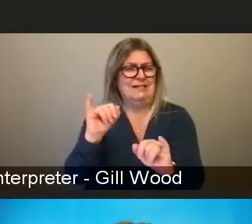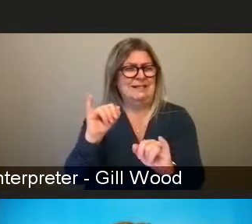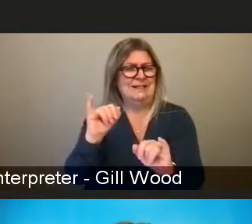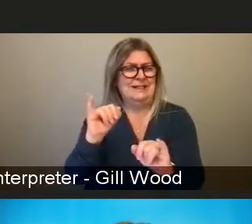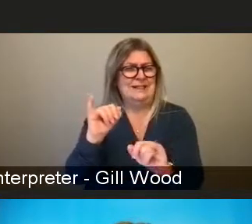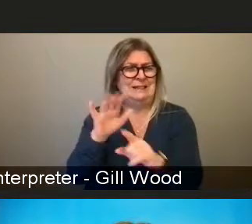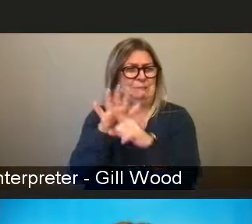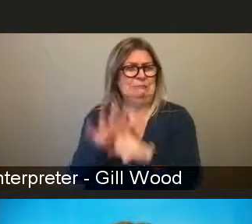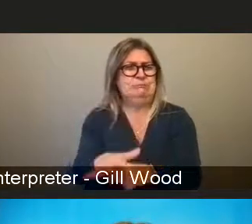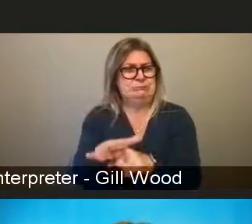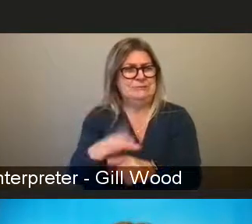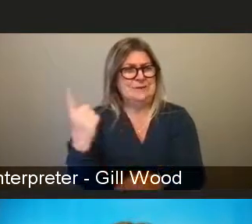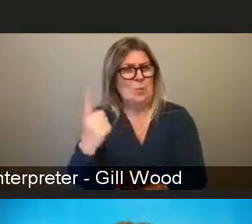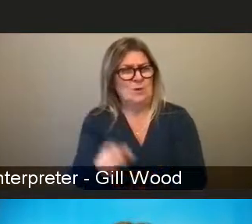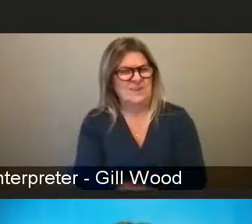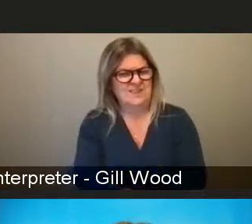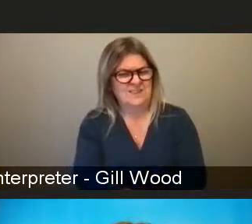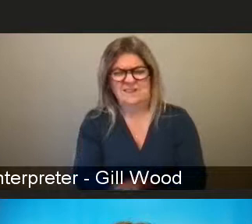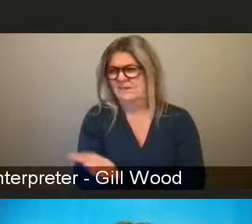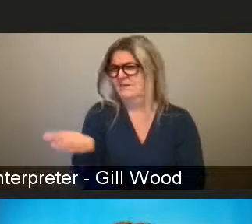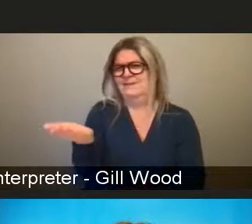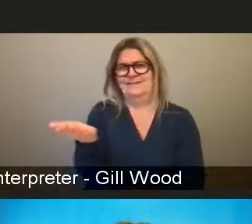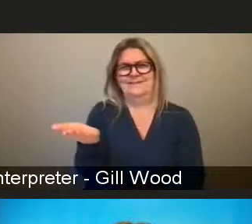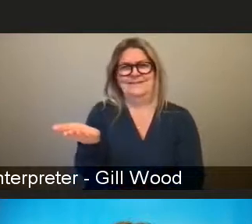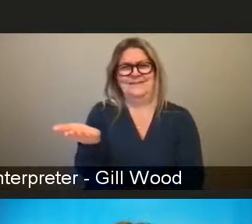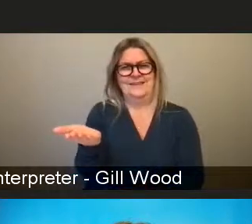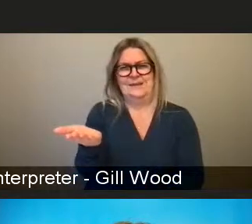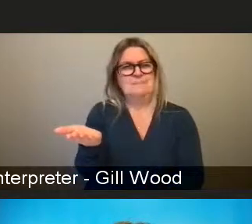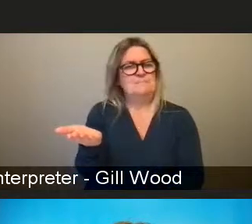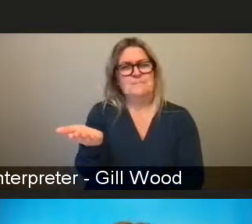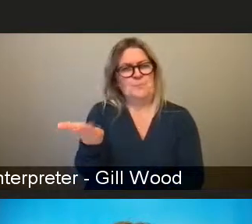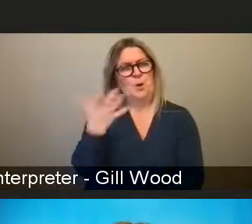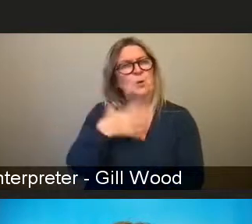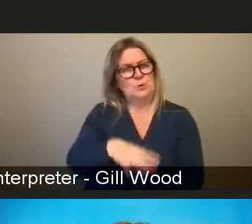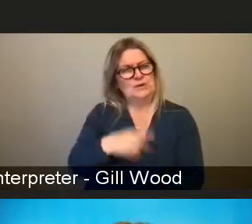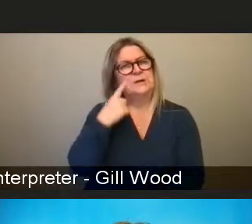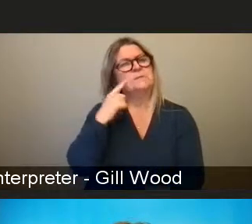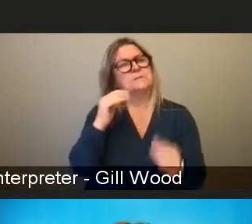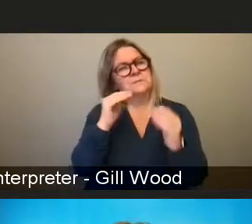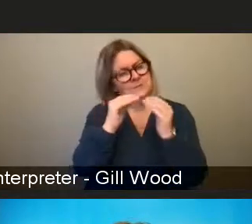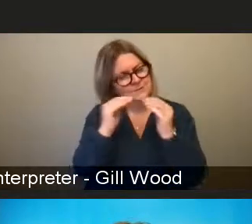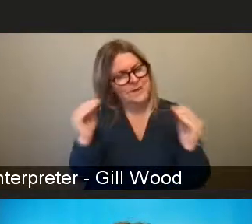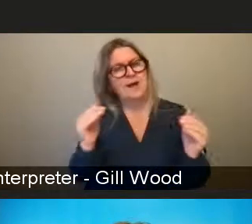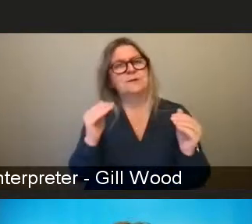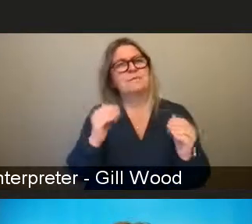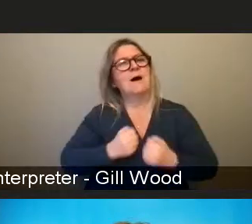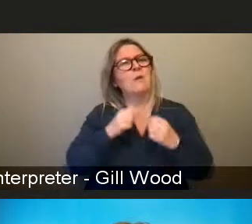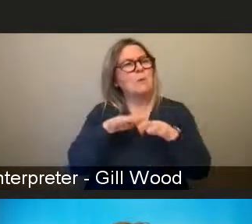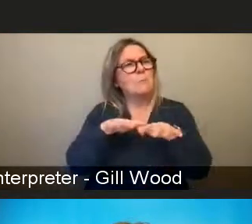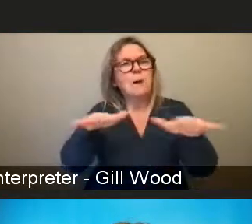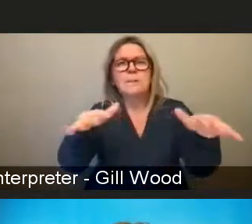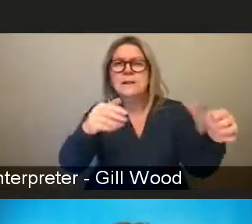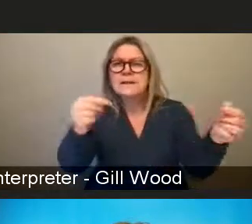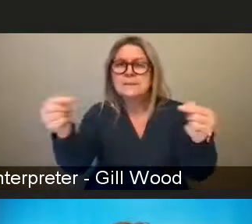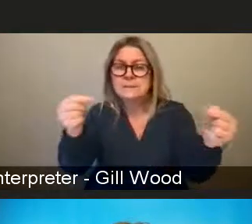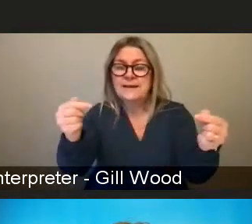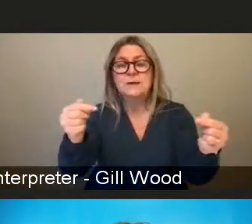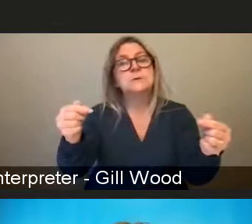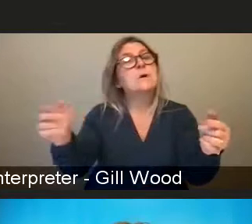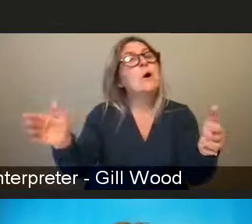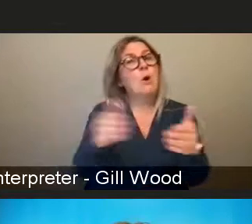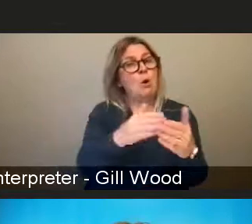basically what I'm saying is we need to think about the level and standard of our public debate and we're all implicated in that.